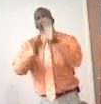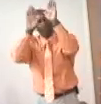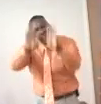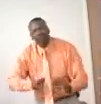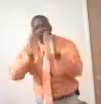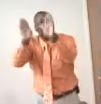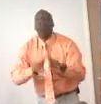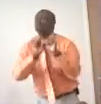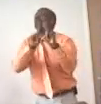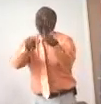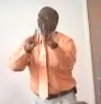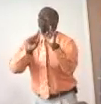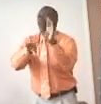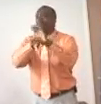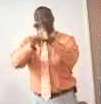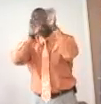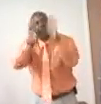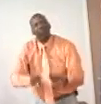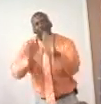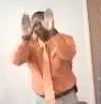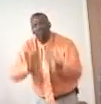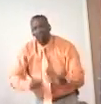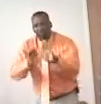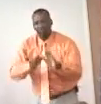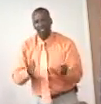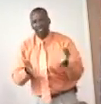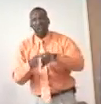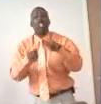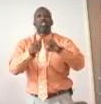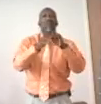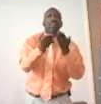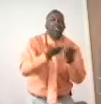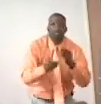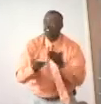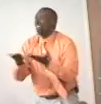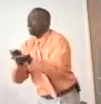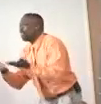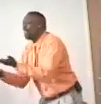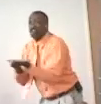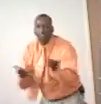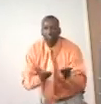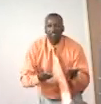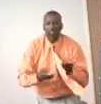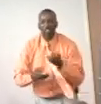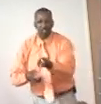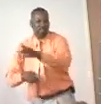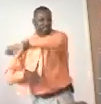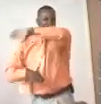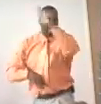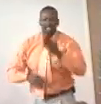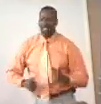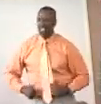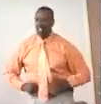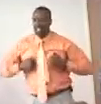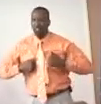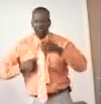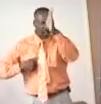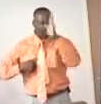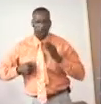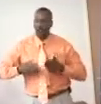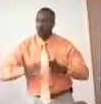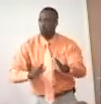after Sunday, service after service, and never living